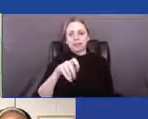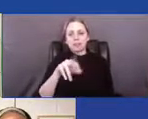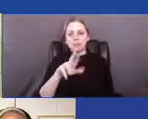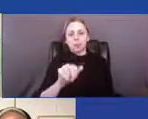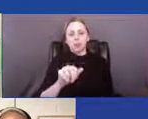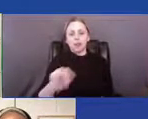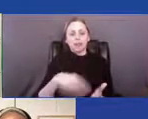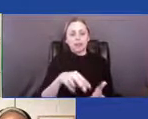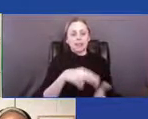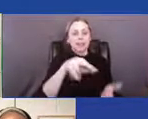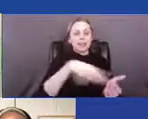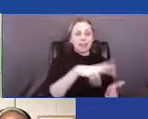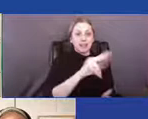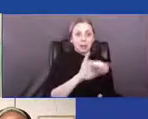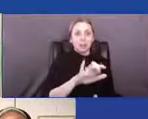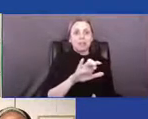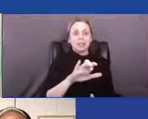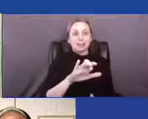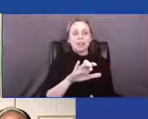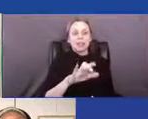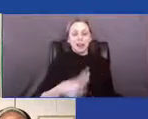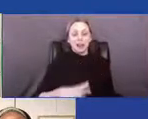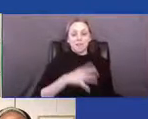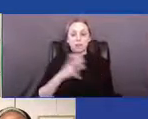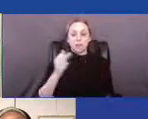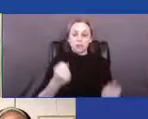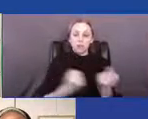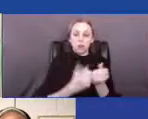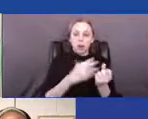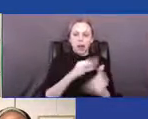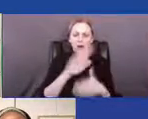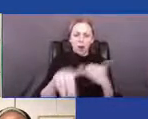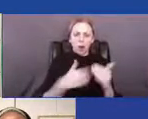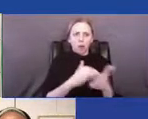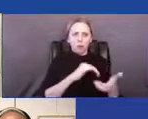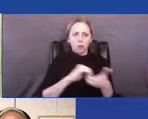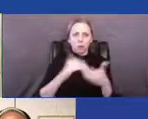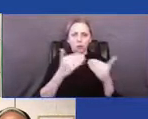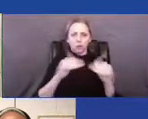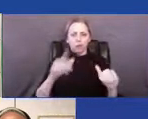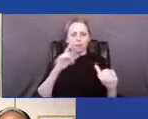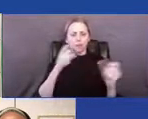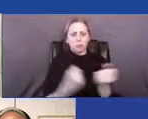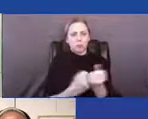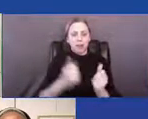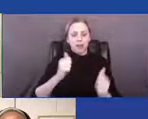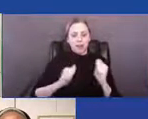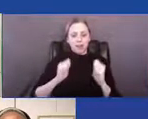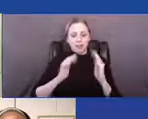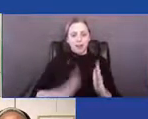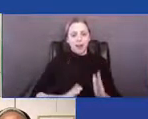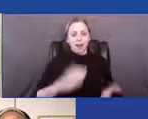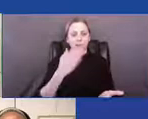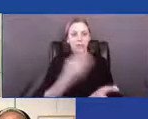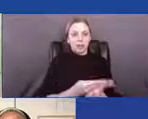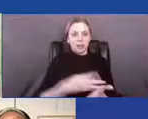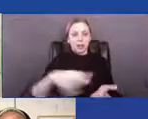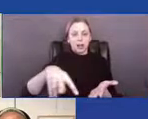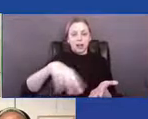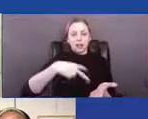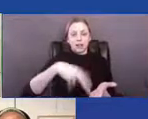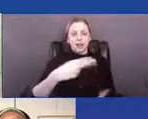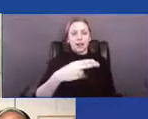NYC's official Dance Break sponsor, and all our partner-level sponsors, the Actors Fund, Ballet Hispanico,